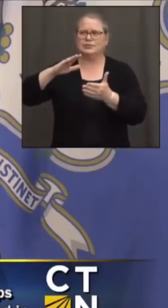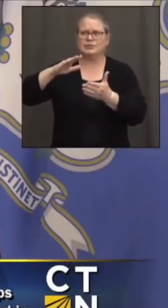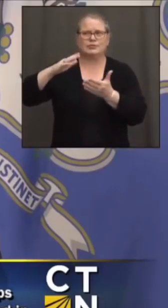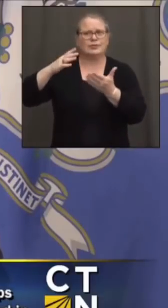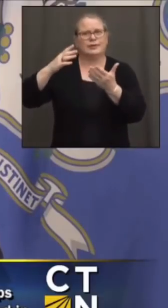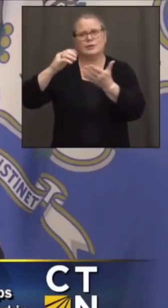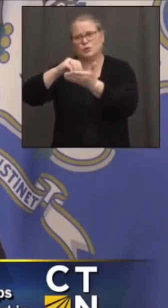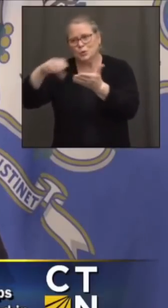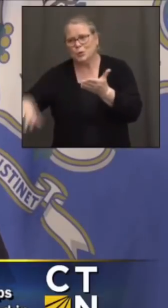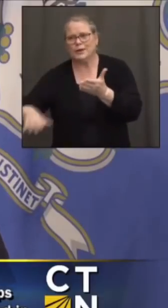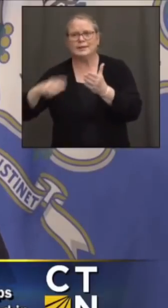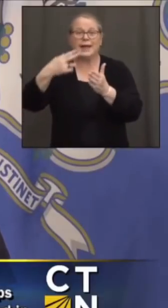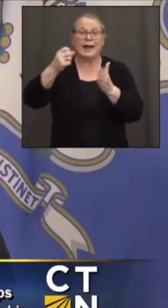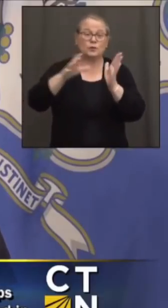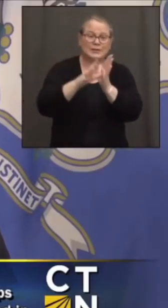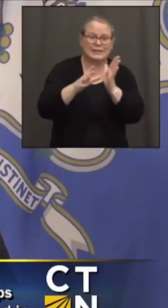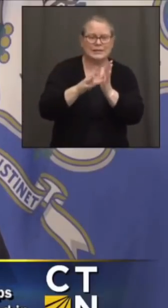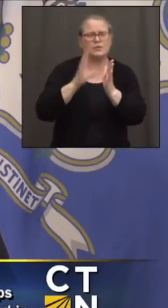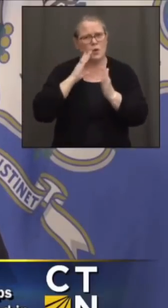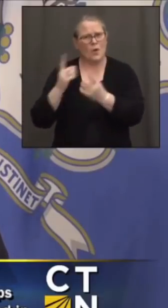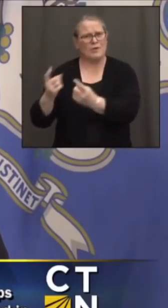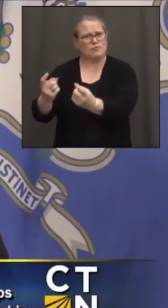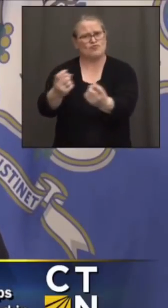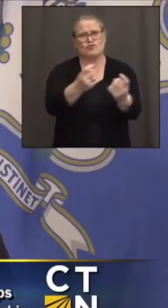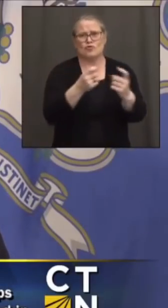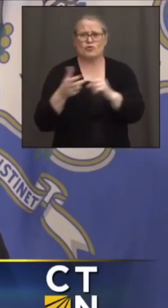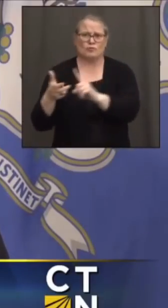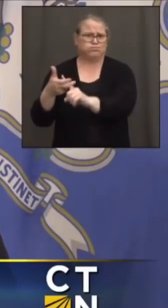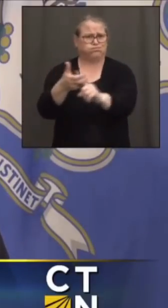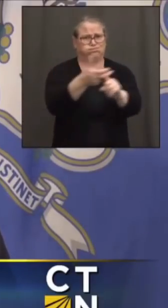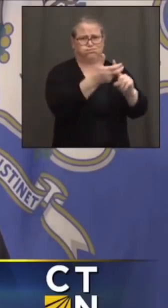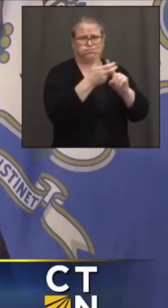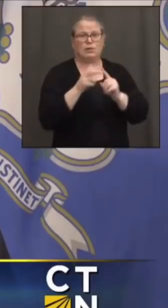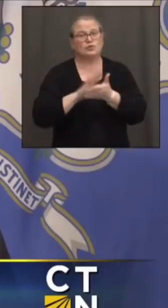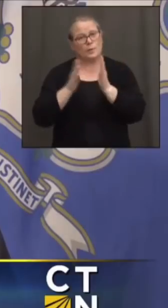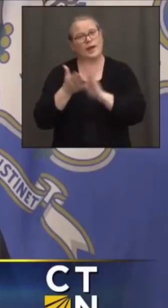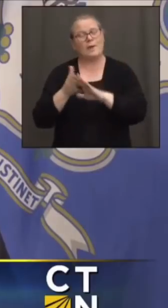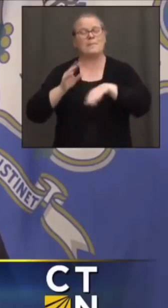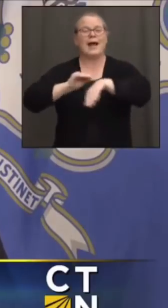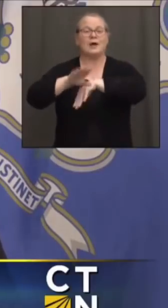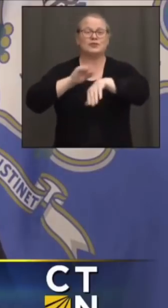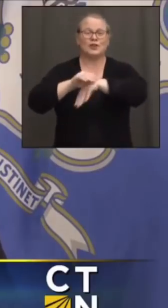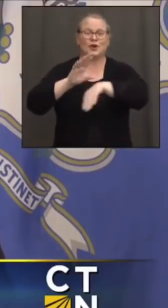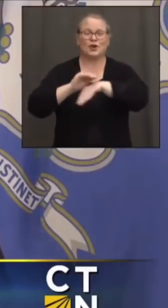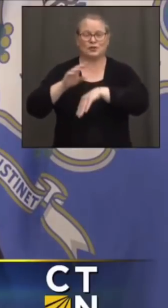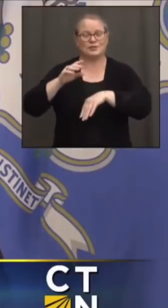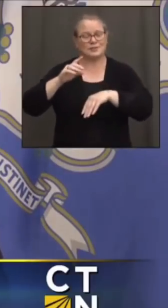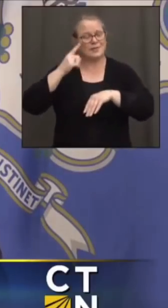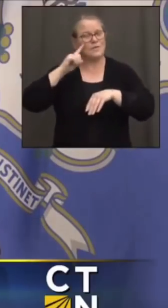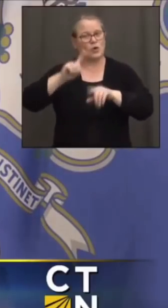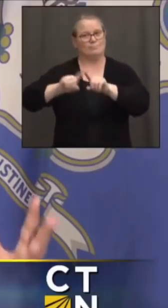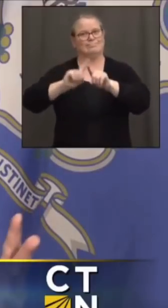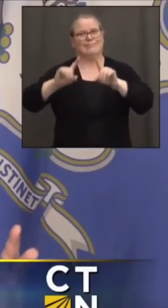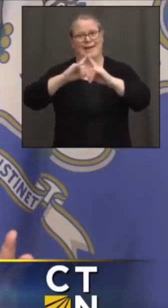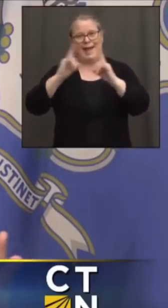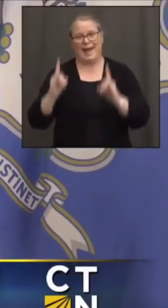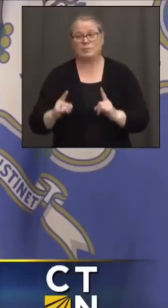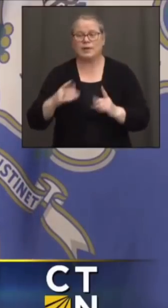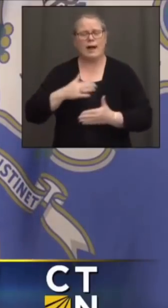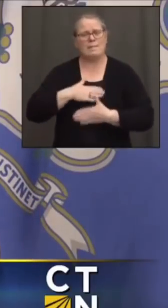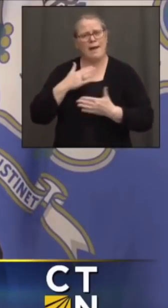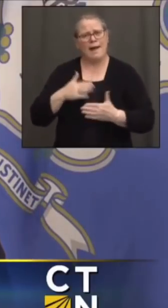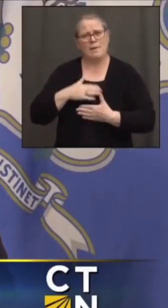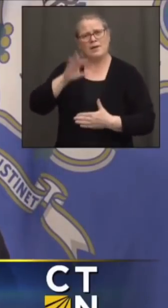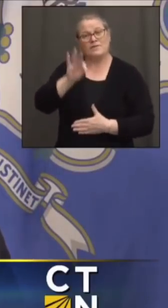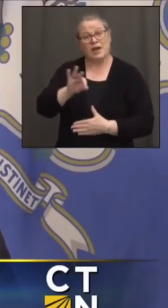mentors and learning in these camps, and then some. And I'm really pleased that the president of Fairfield University, Fairfield University,